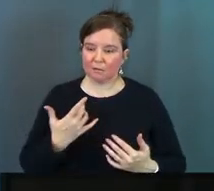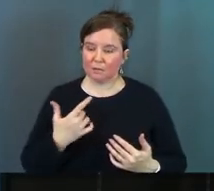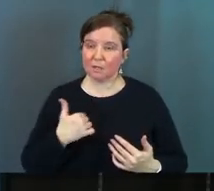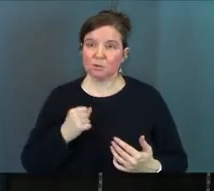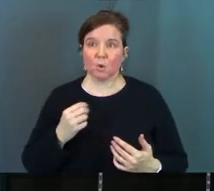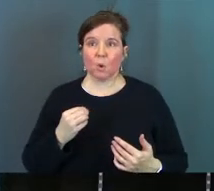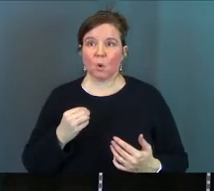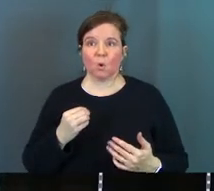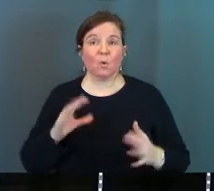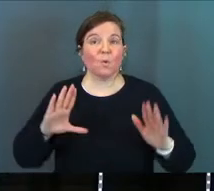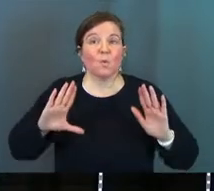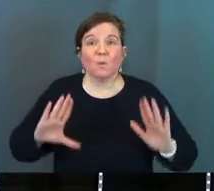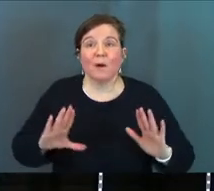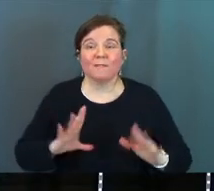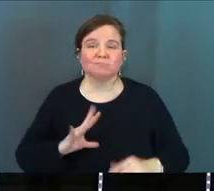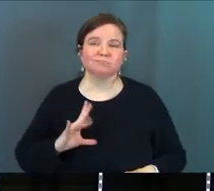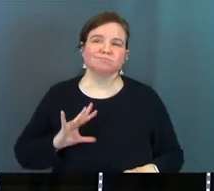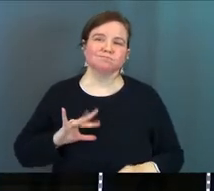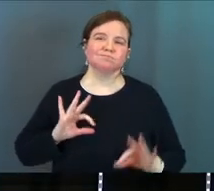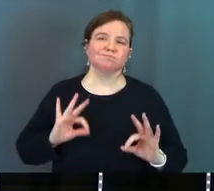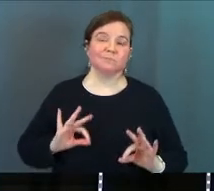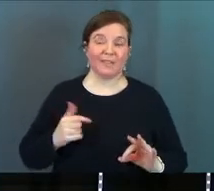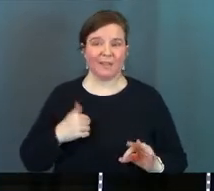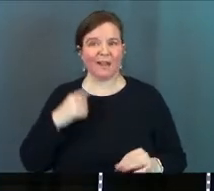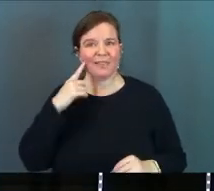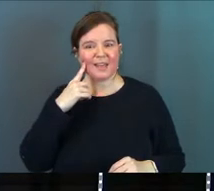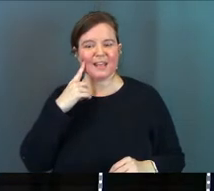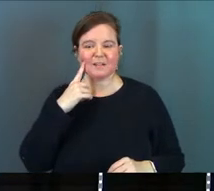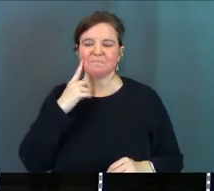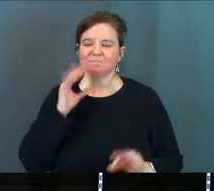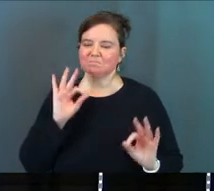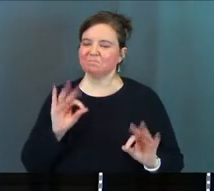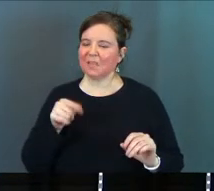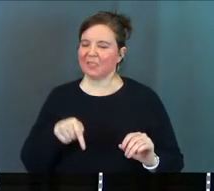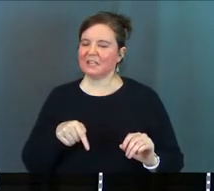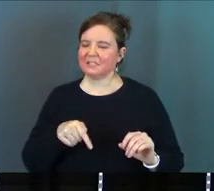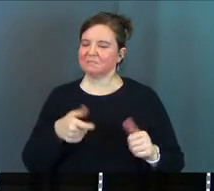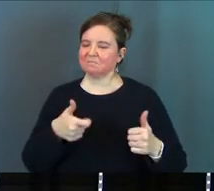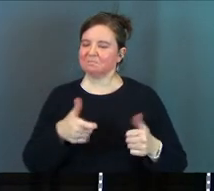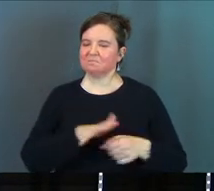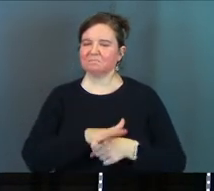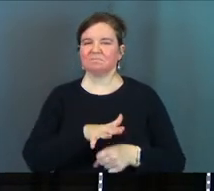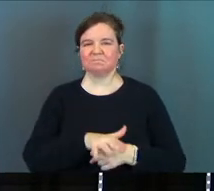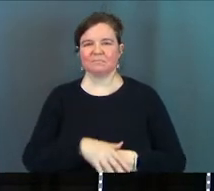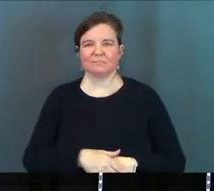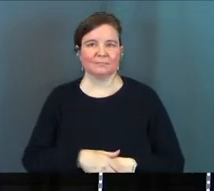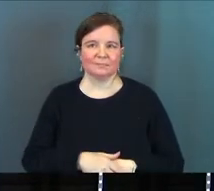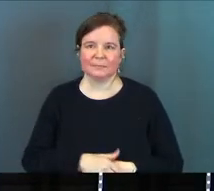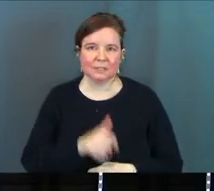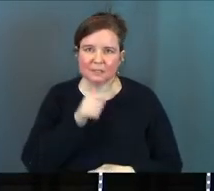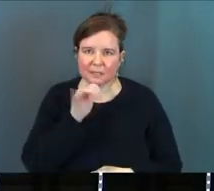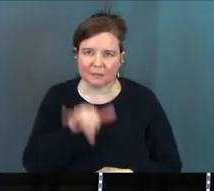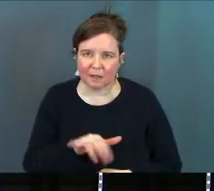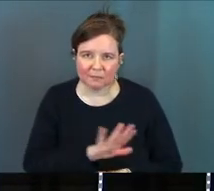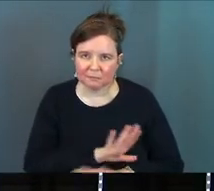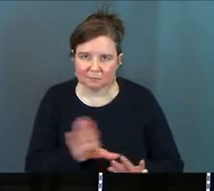so wonderful that I think this is it it's not it